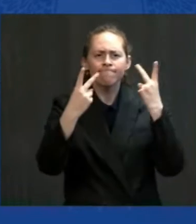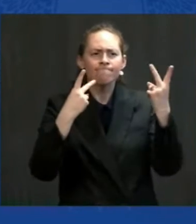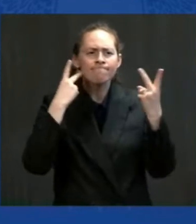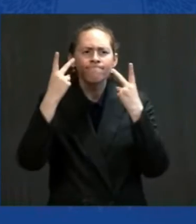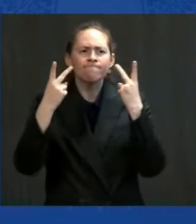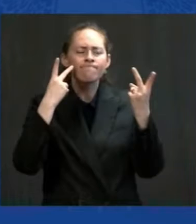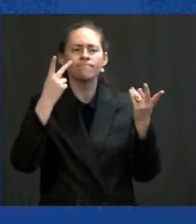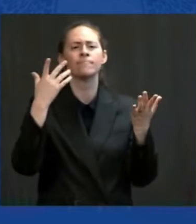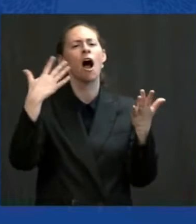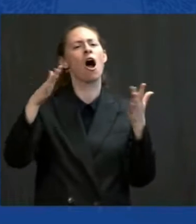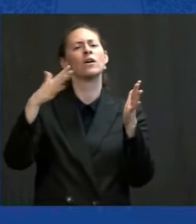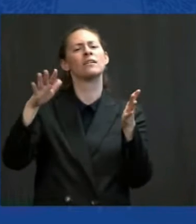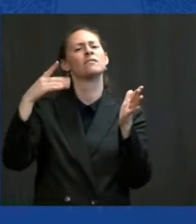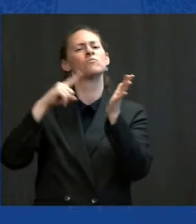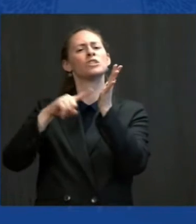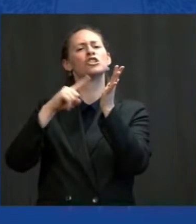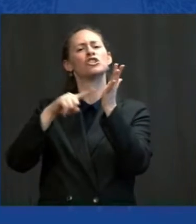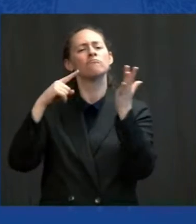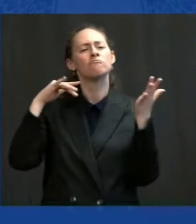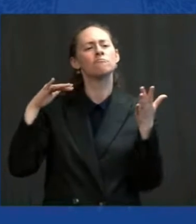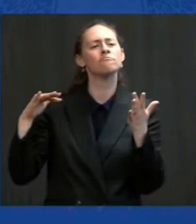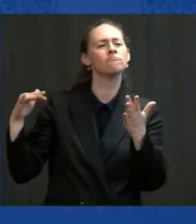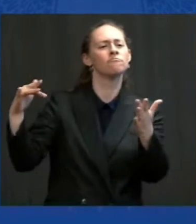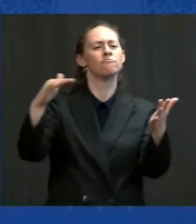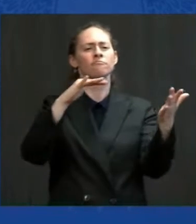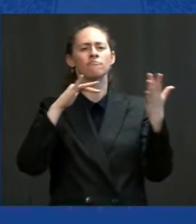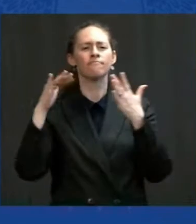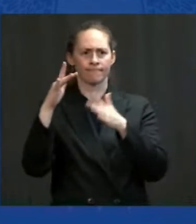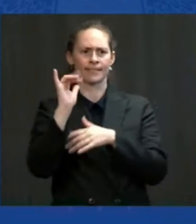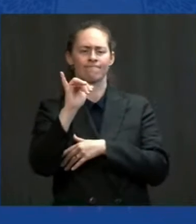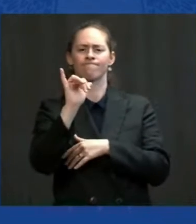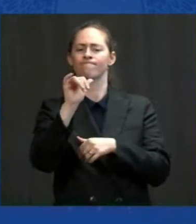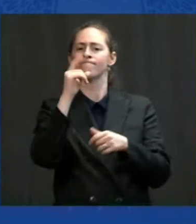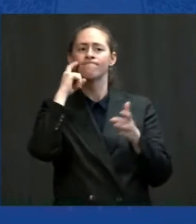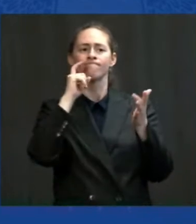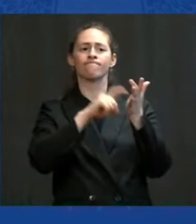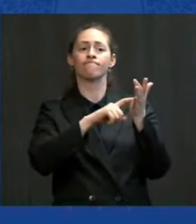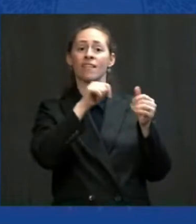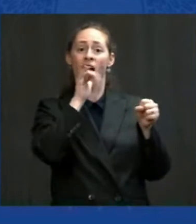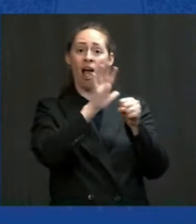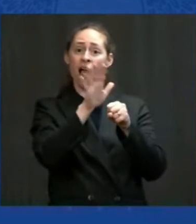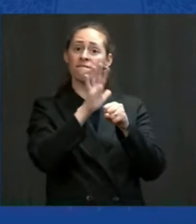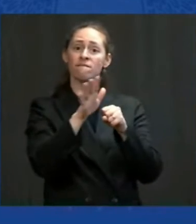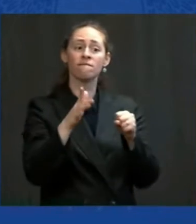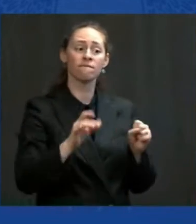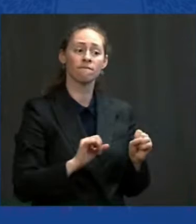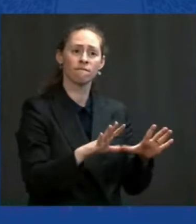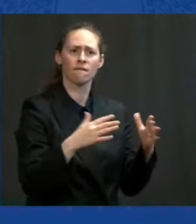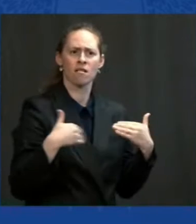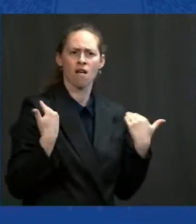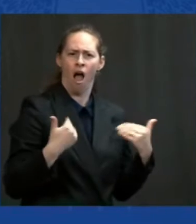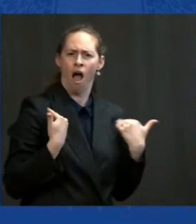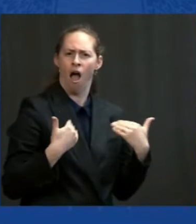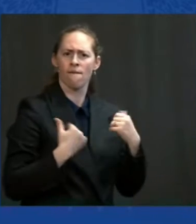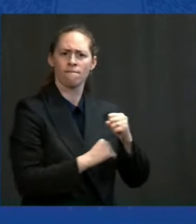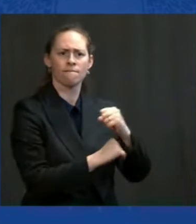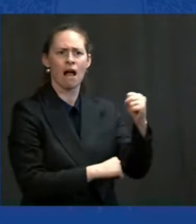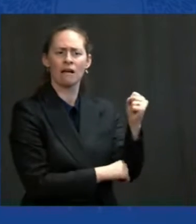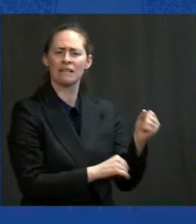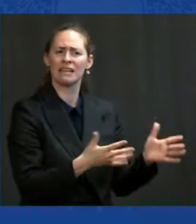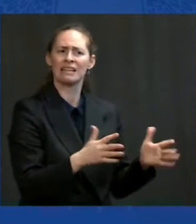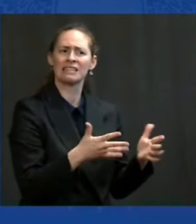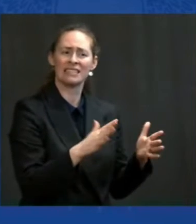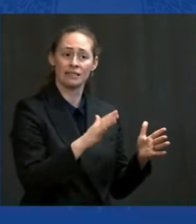participating in preschool were 47 percent more likely to earn an associate's degree or higher and get through school without any difficulty.